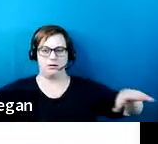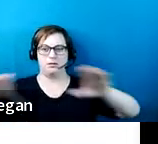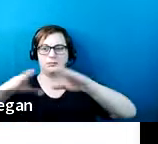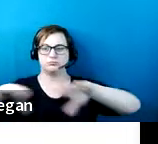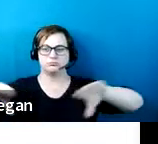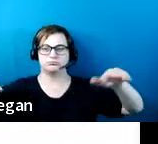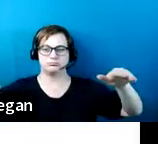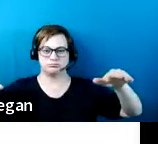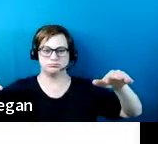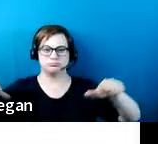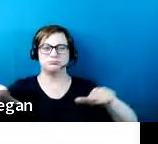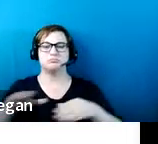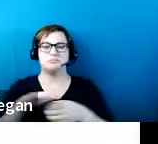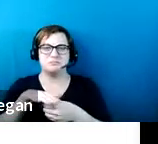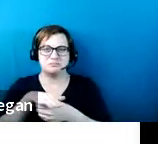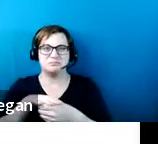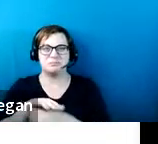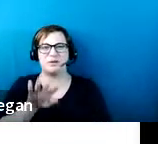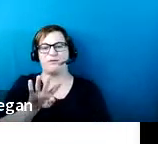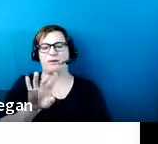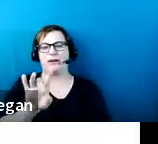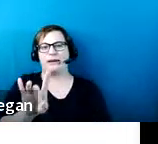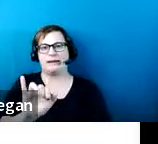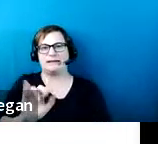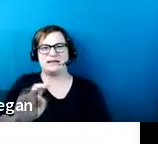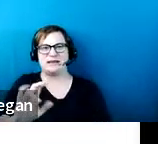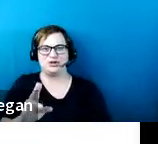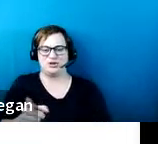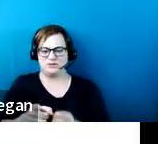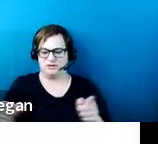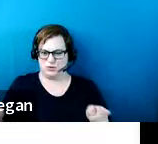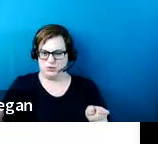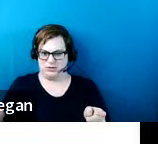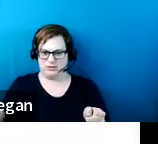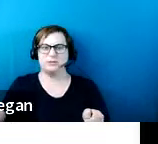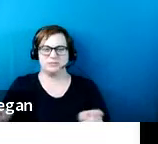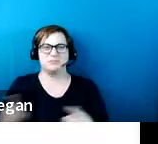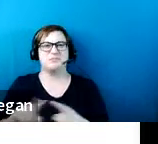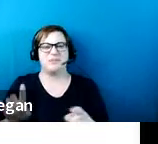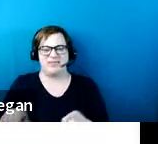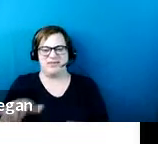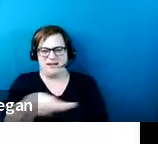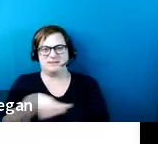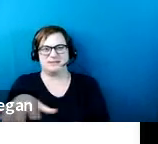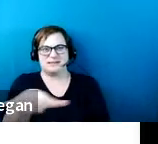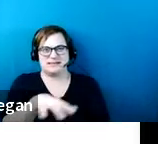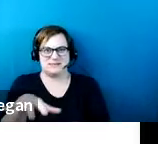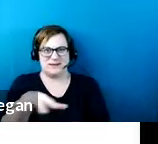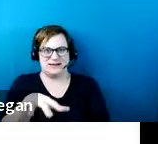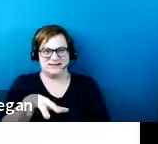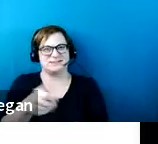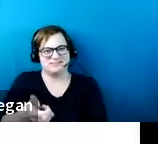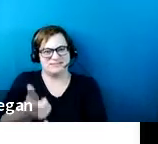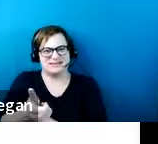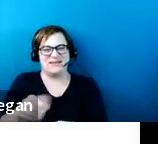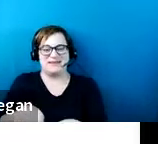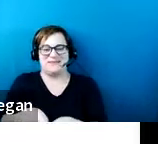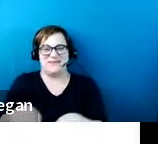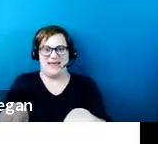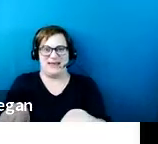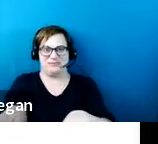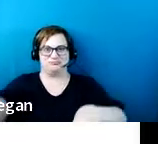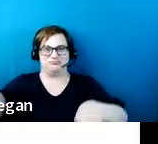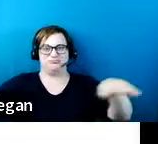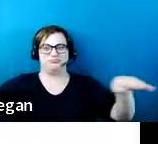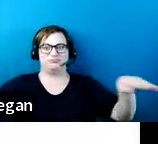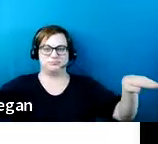at least 48 inches between the two ramps, but that entire space is flat. And then